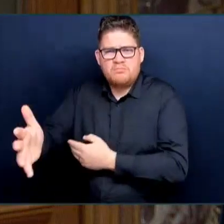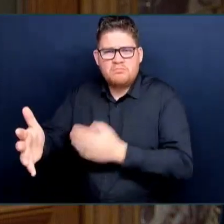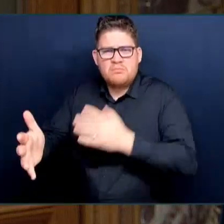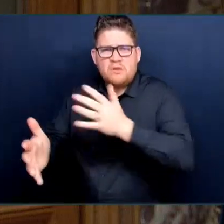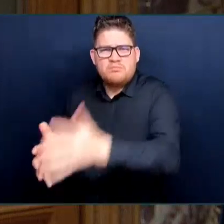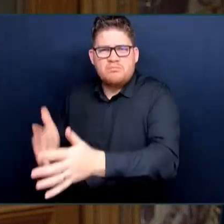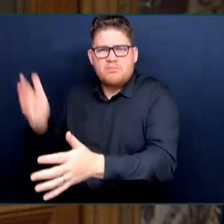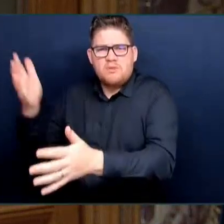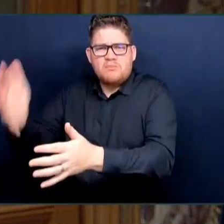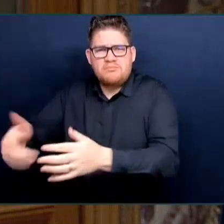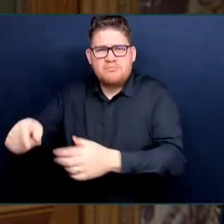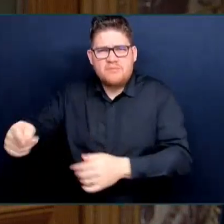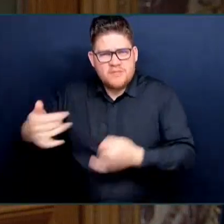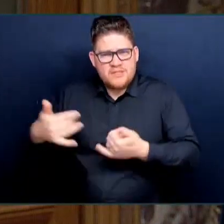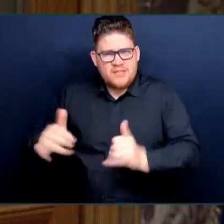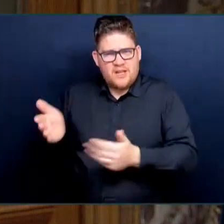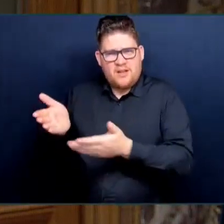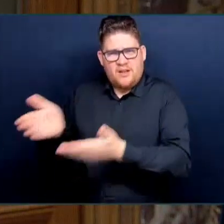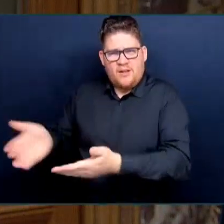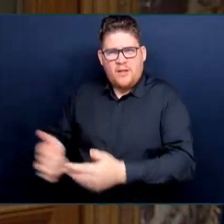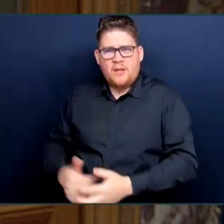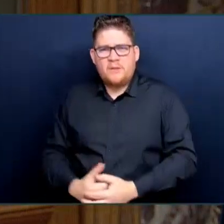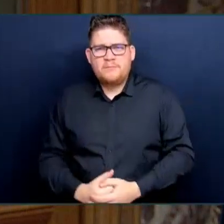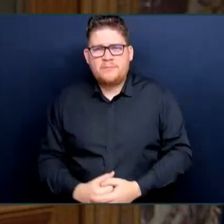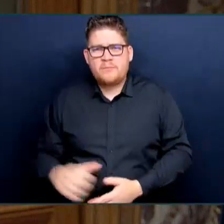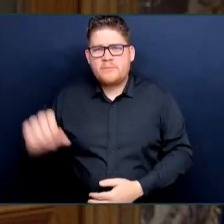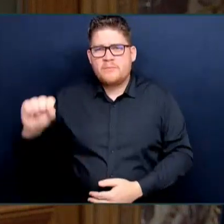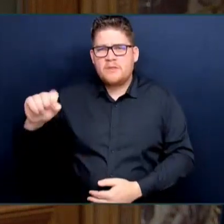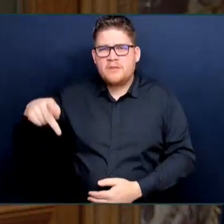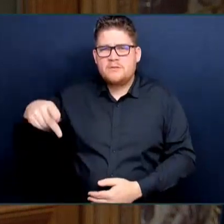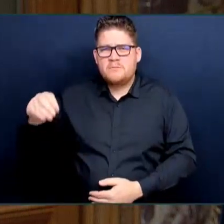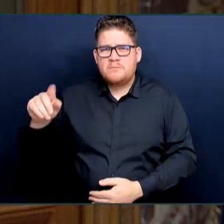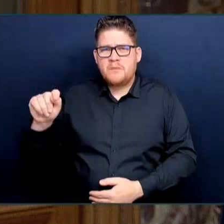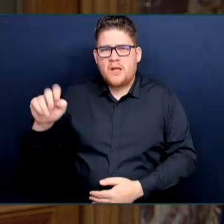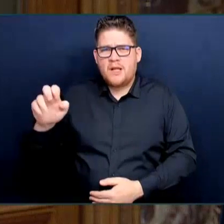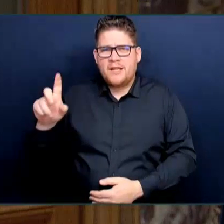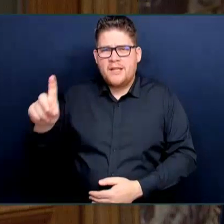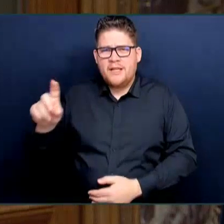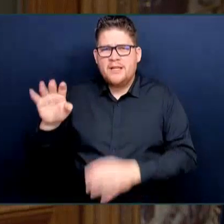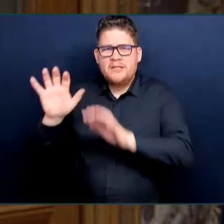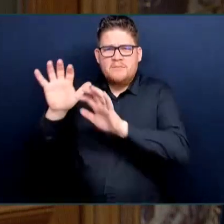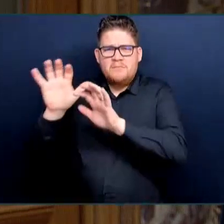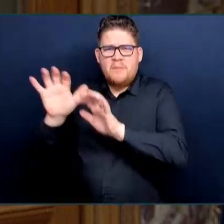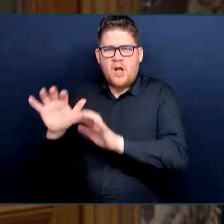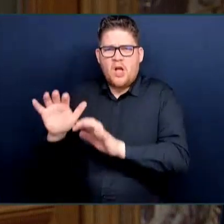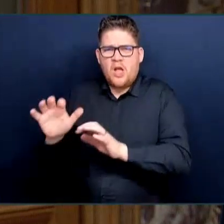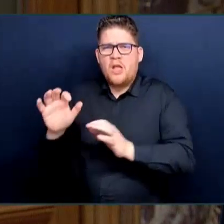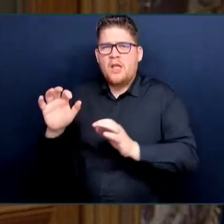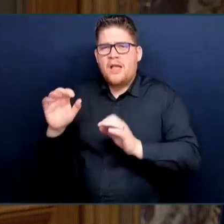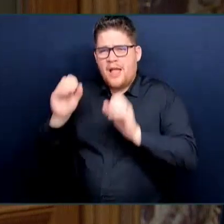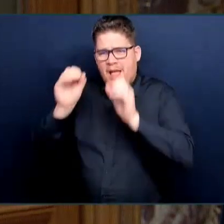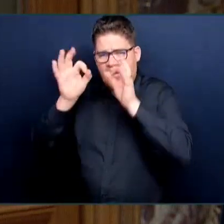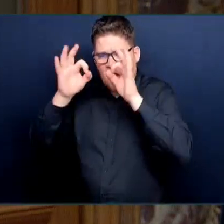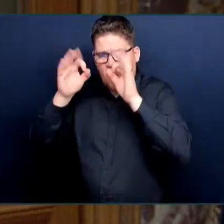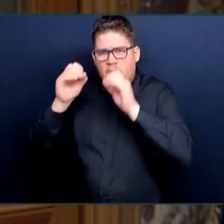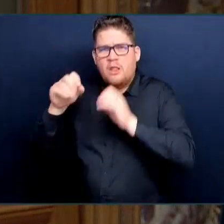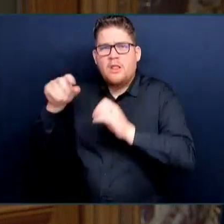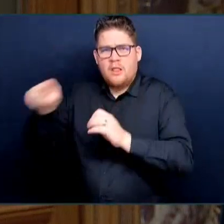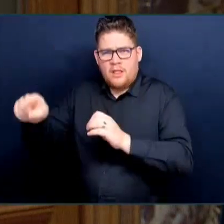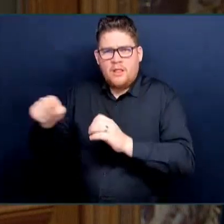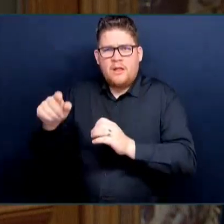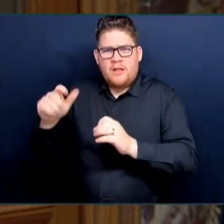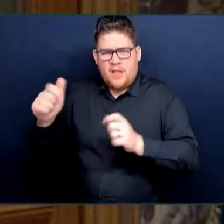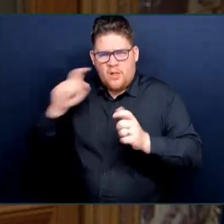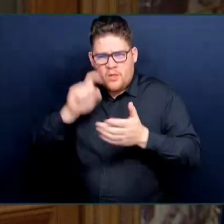old growth forests, is down to just one bird left in the wild. One bird. Yet logging